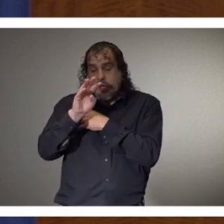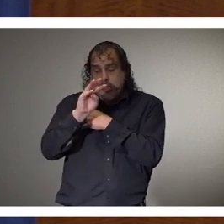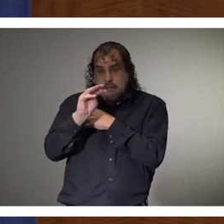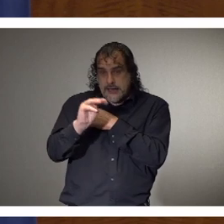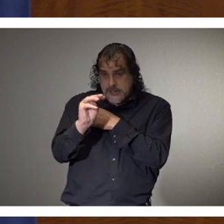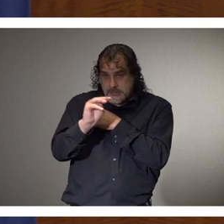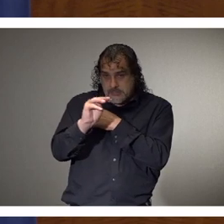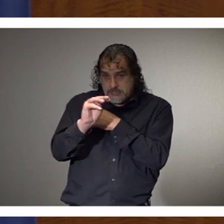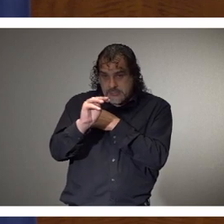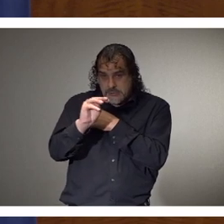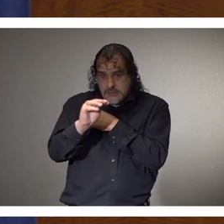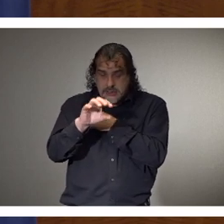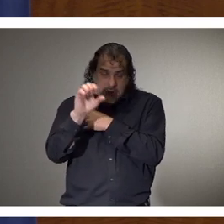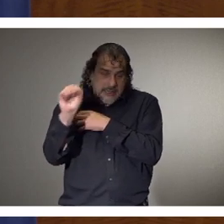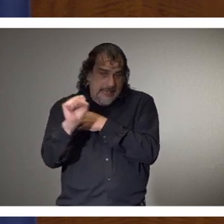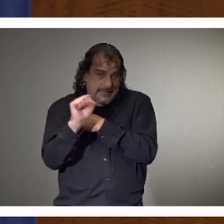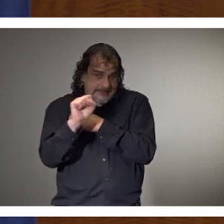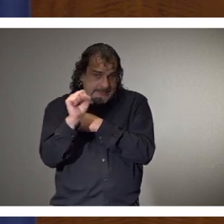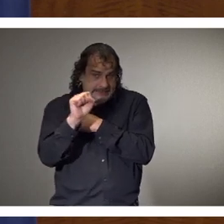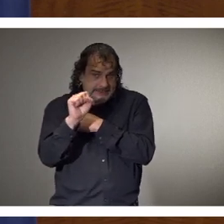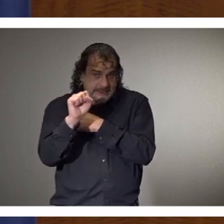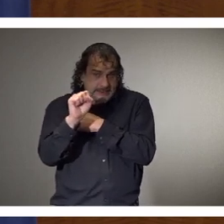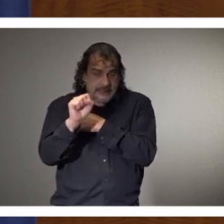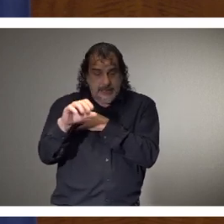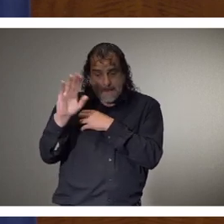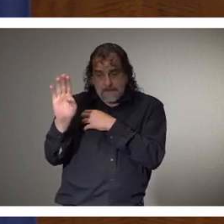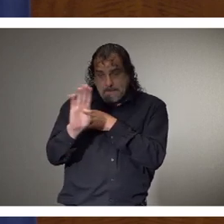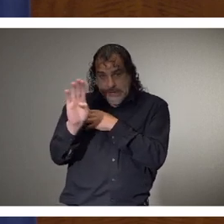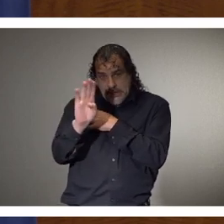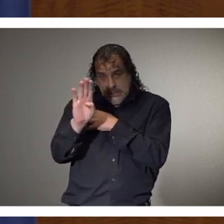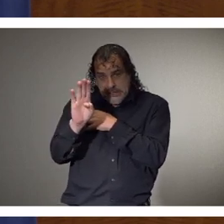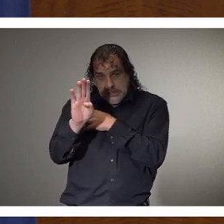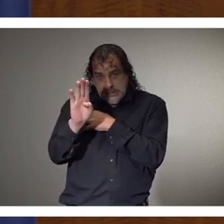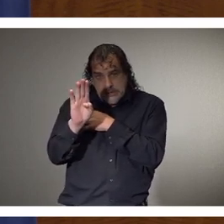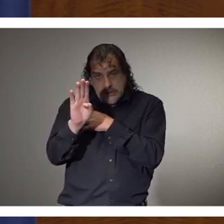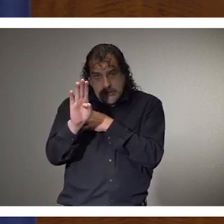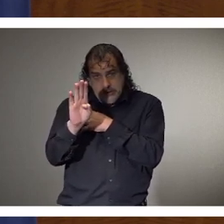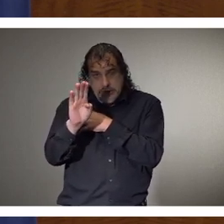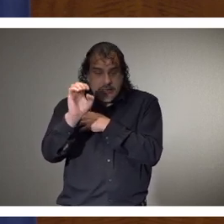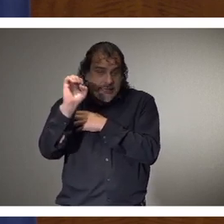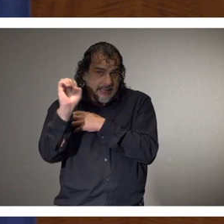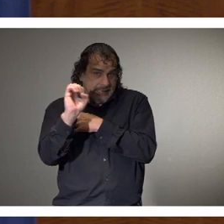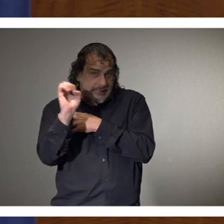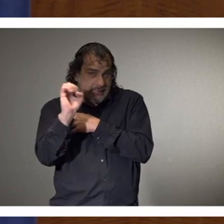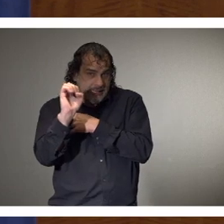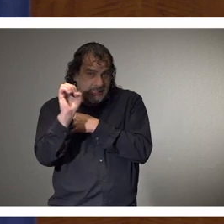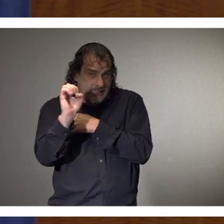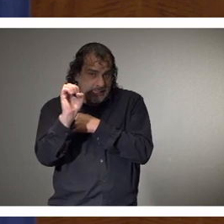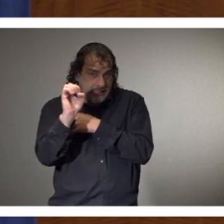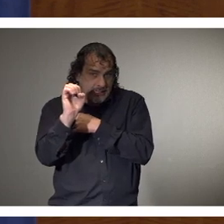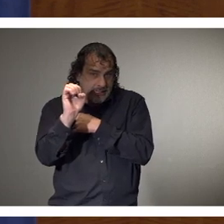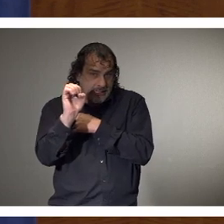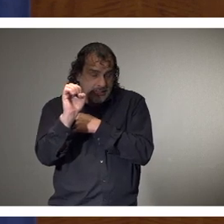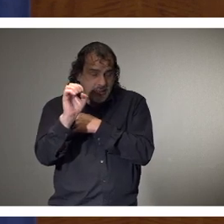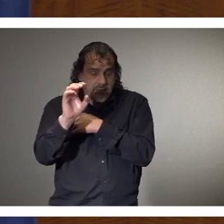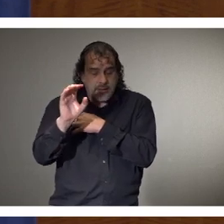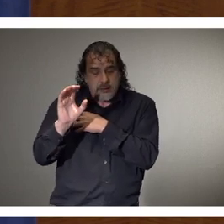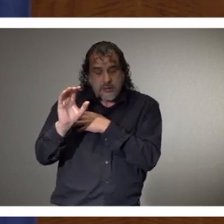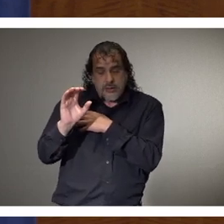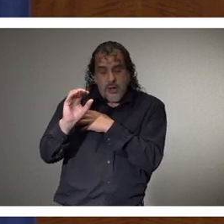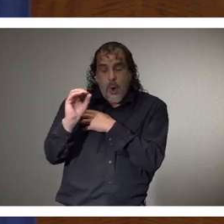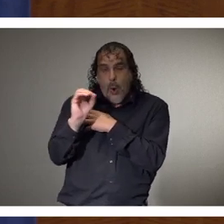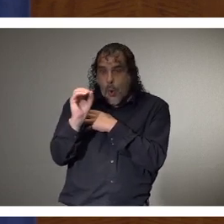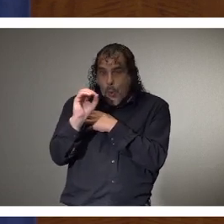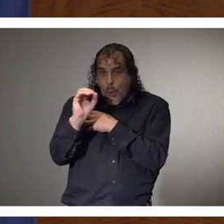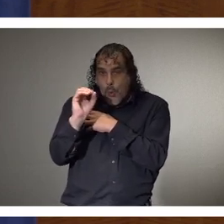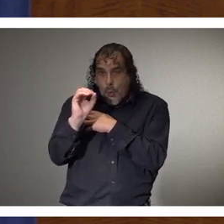as in Mississippi, S as in state, B as in business, E as in emergency, O